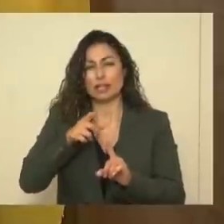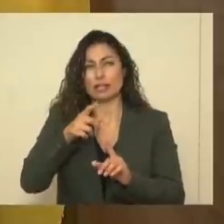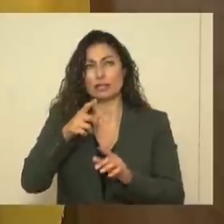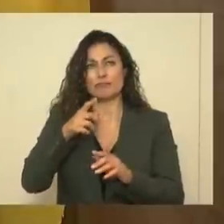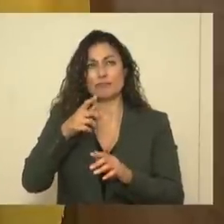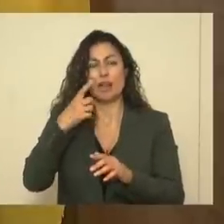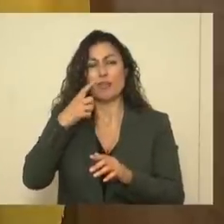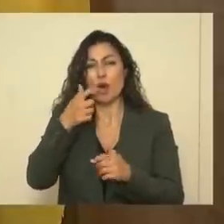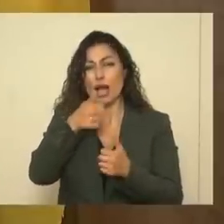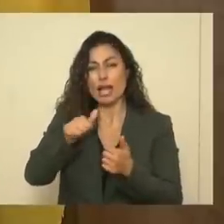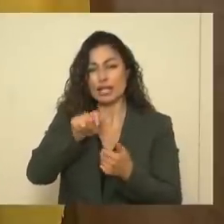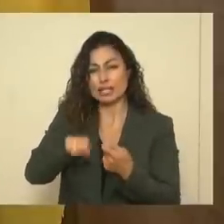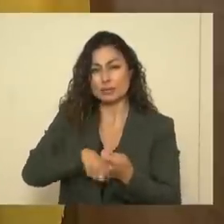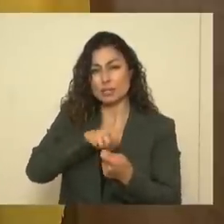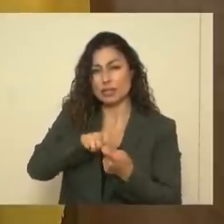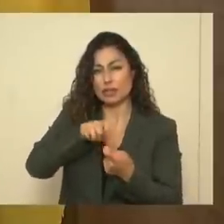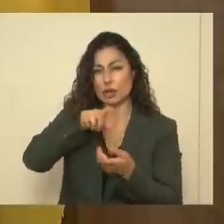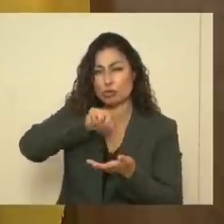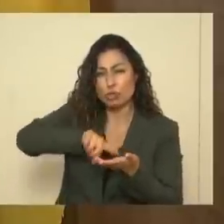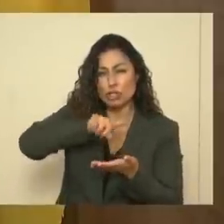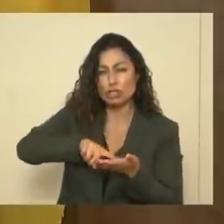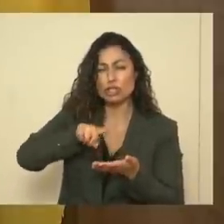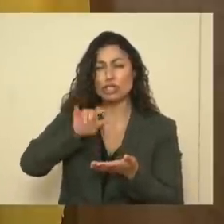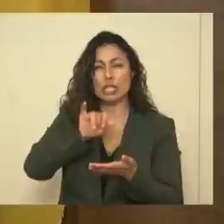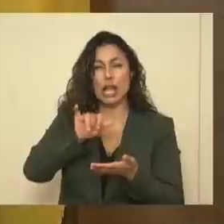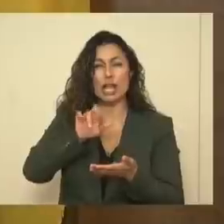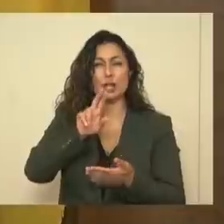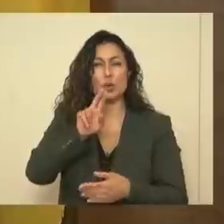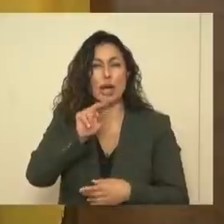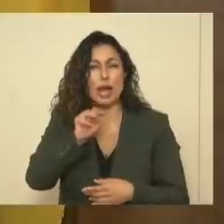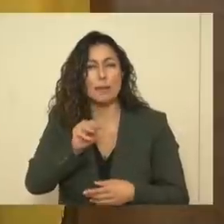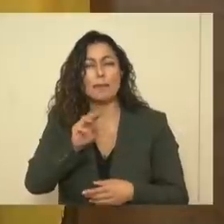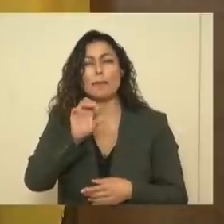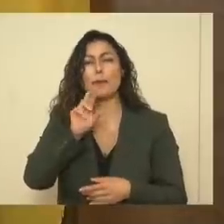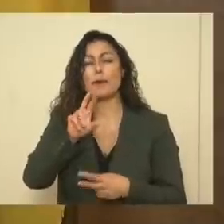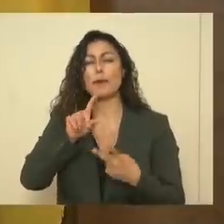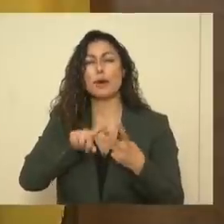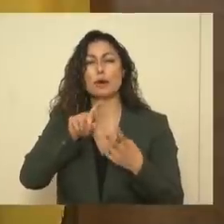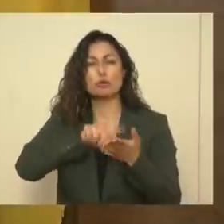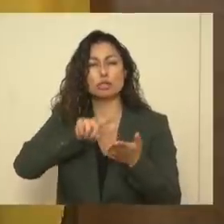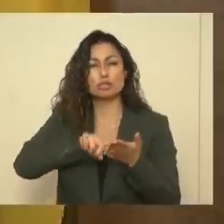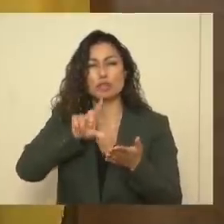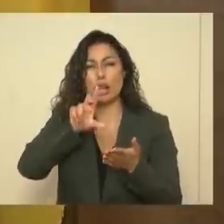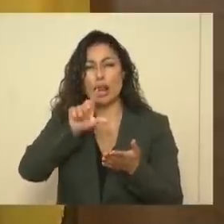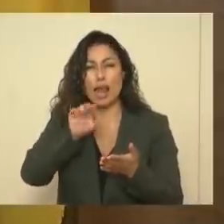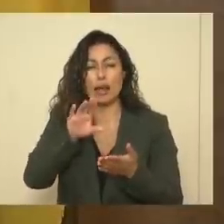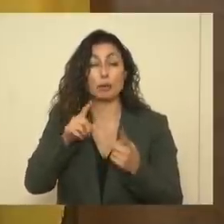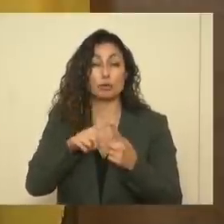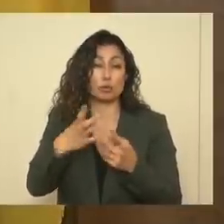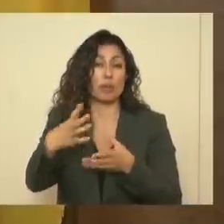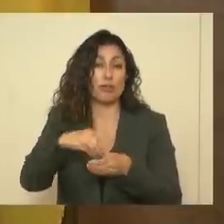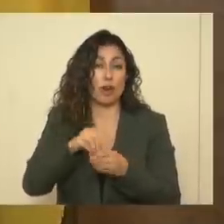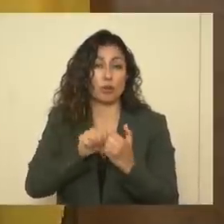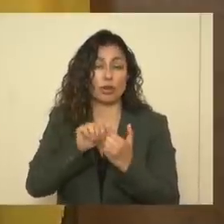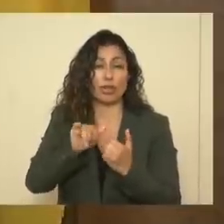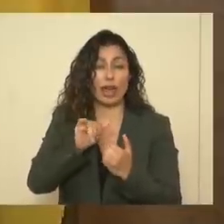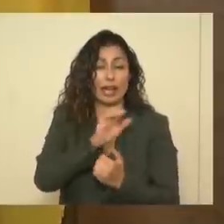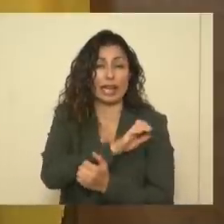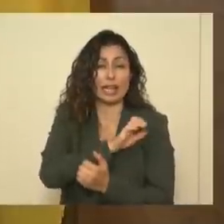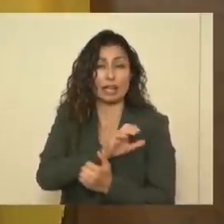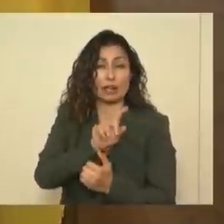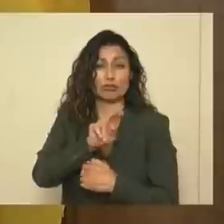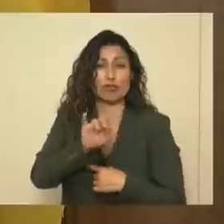any provider research institution like the University of New Mexico or research lab to be engaged in that clinical trial.